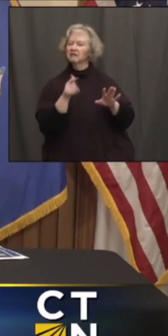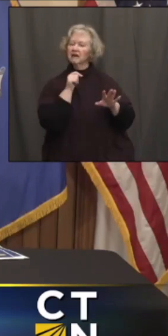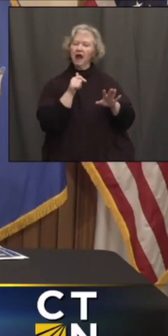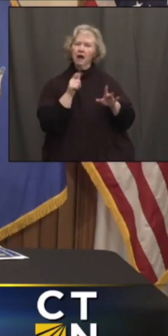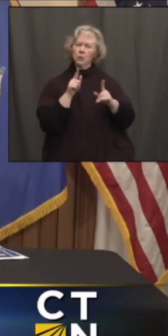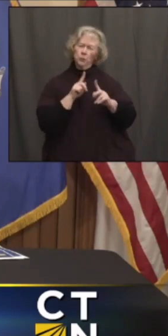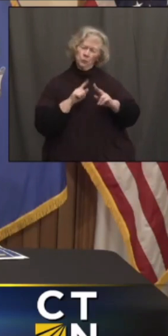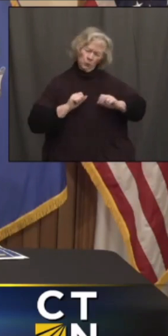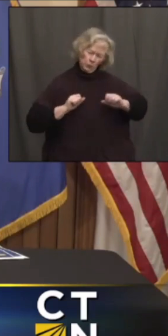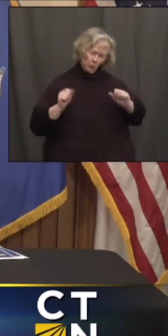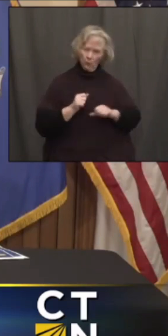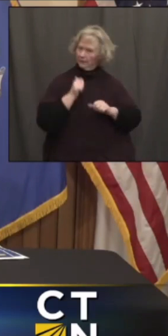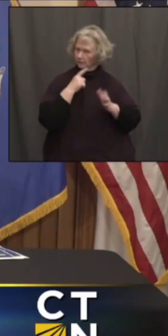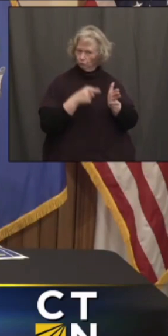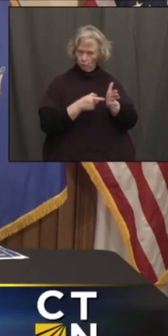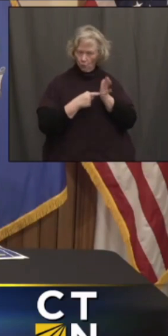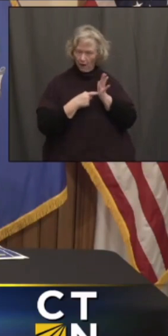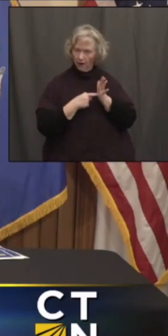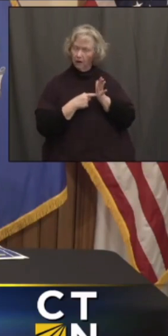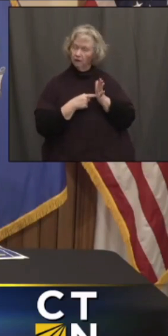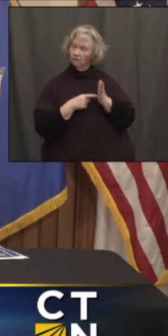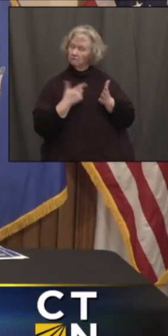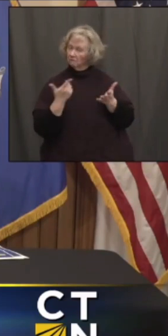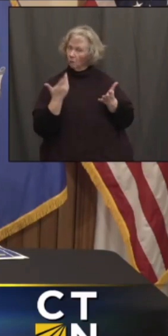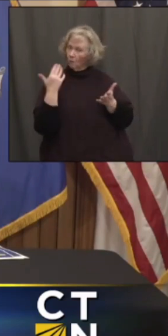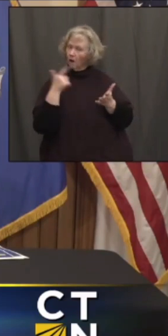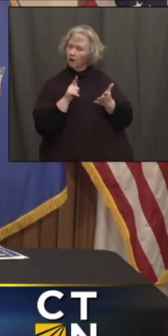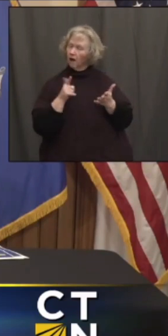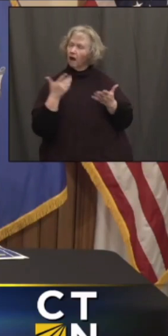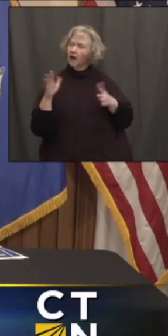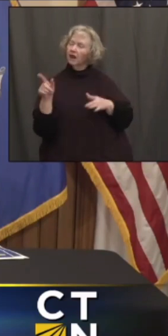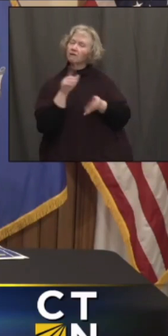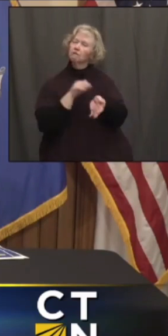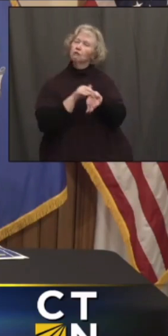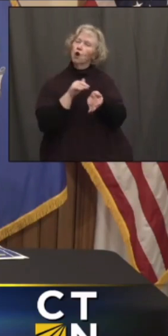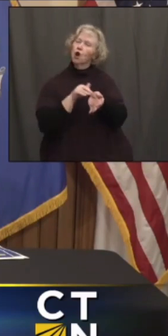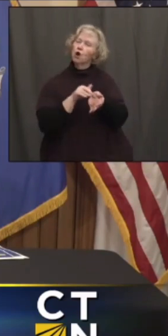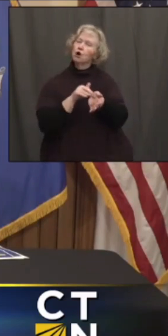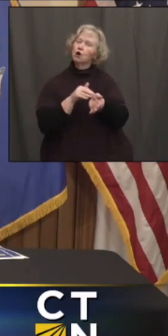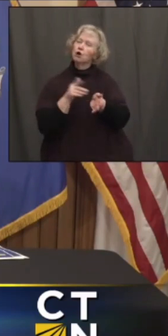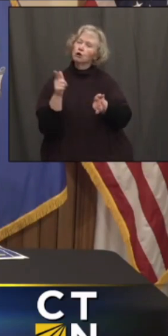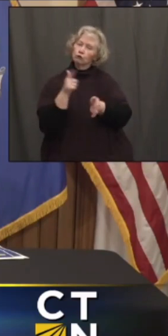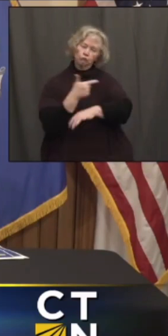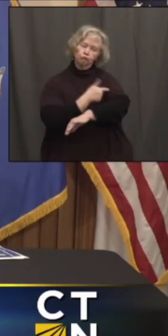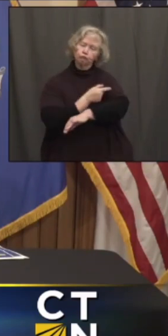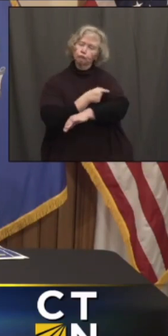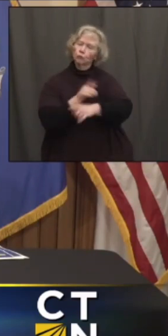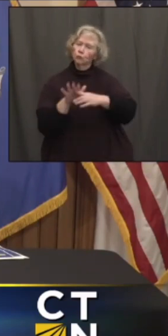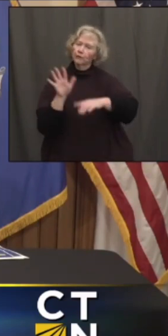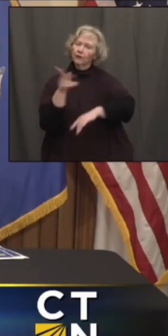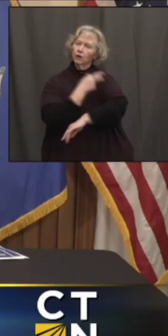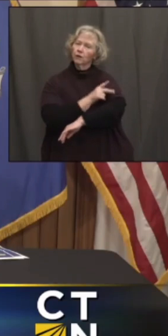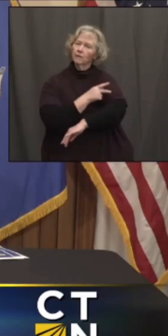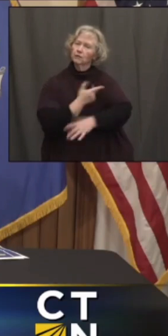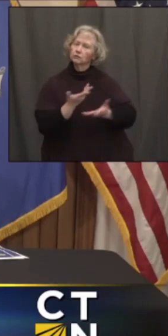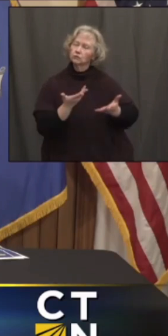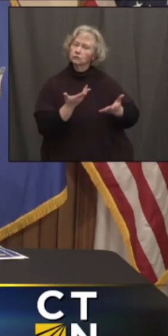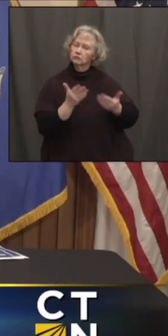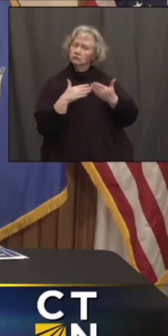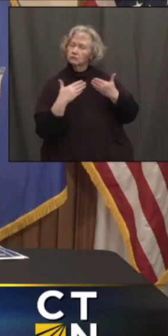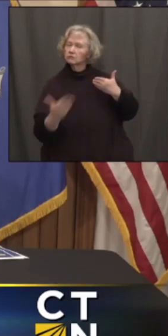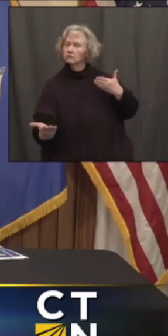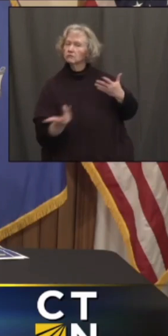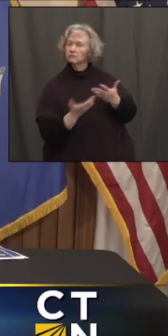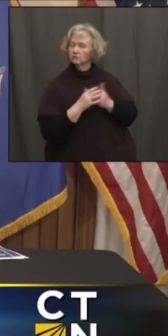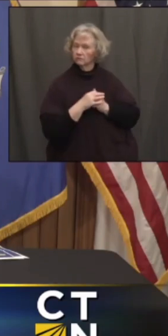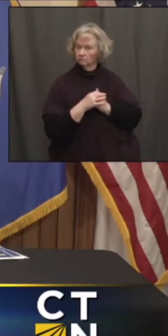is there any thought to including primary care physicians as vaccinators after the 55 group is done? That,